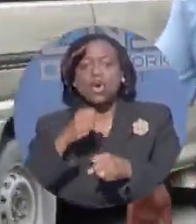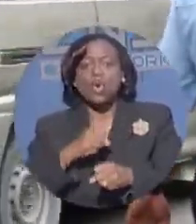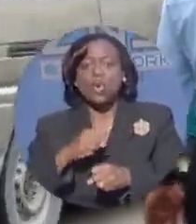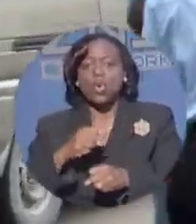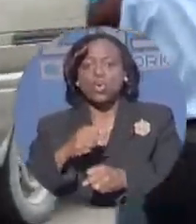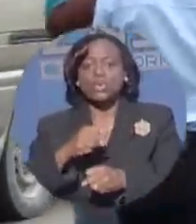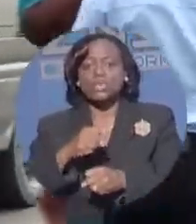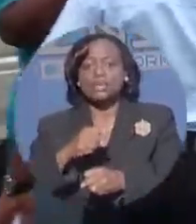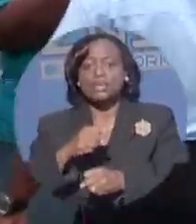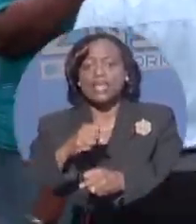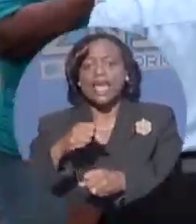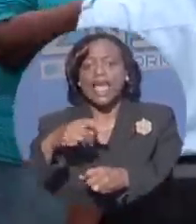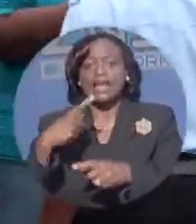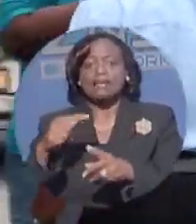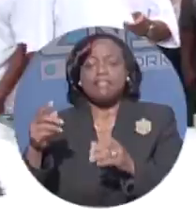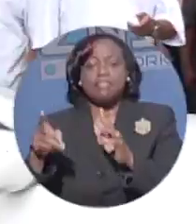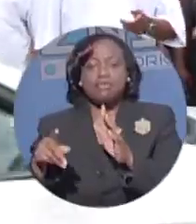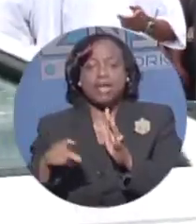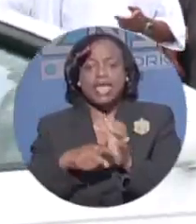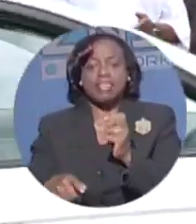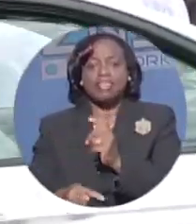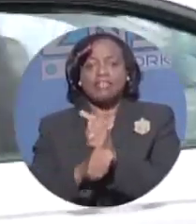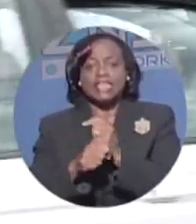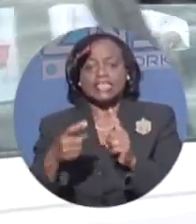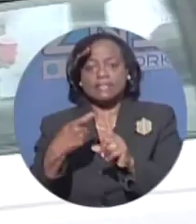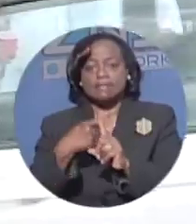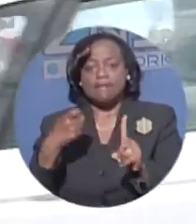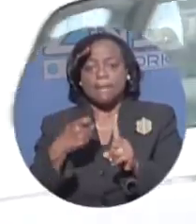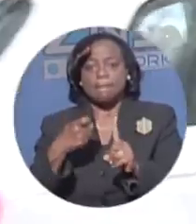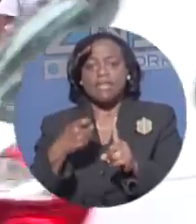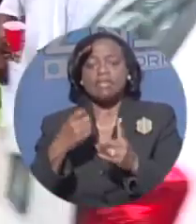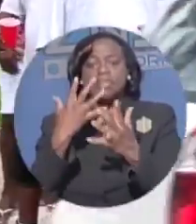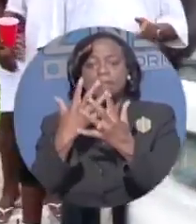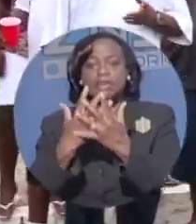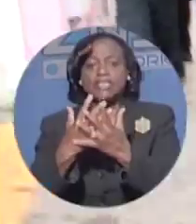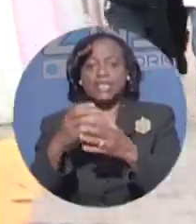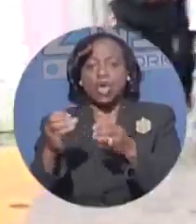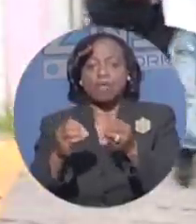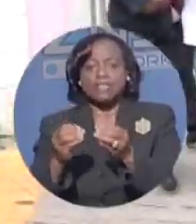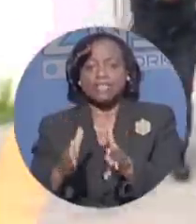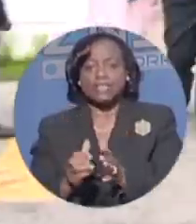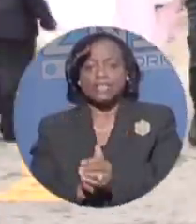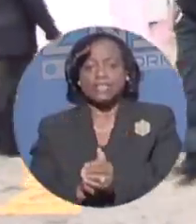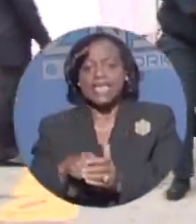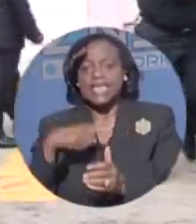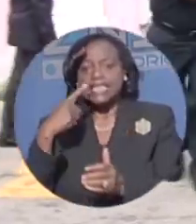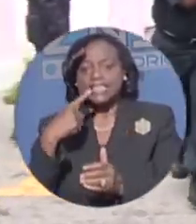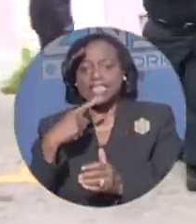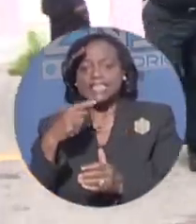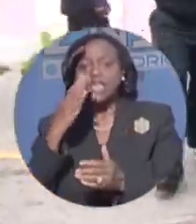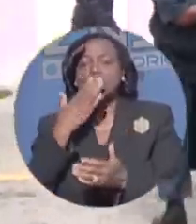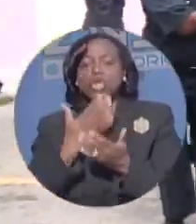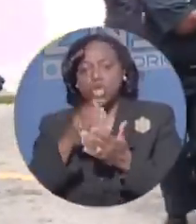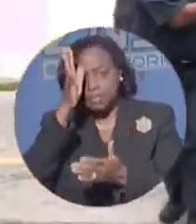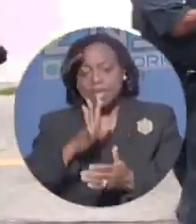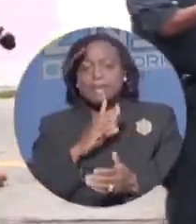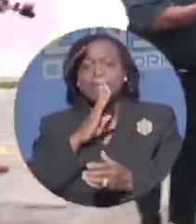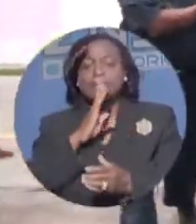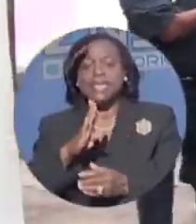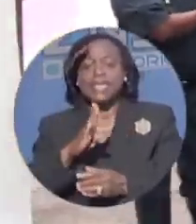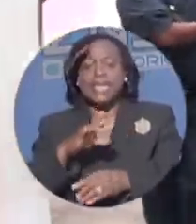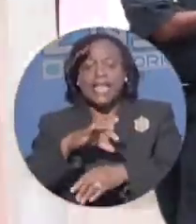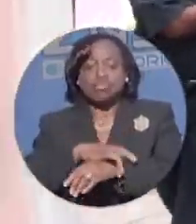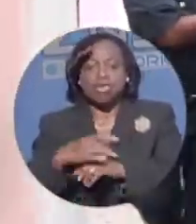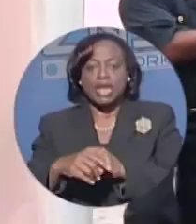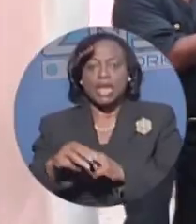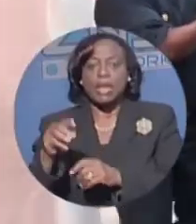officers, as well as other persons in prison, and fares for his safety. He suggested that Goodman be electronically monitored. Bridgewater also told the